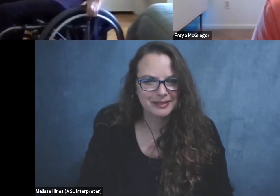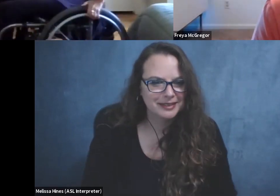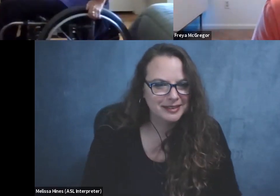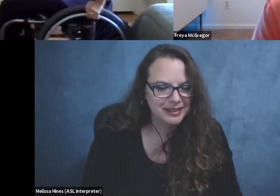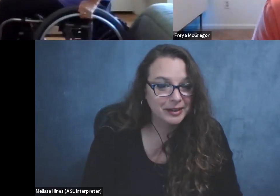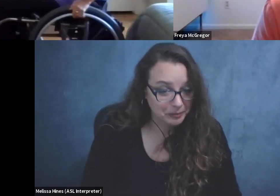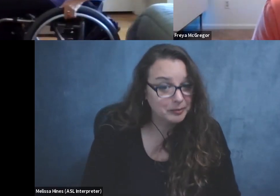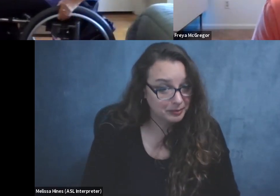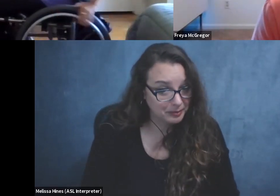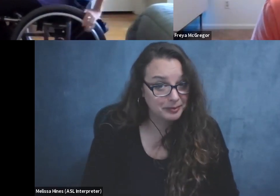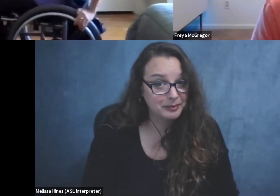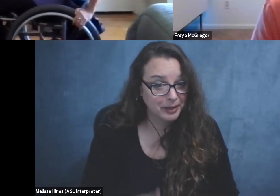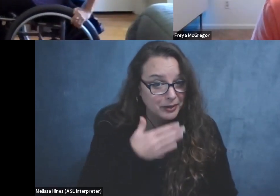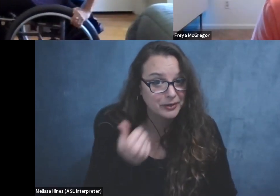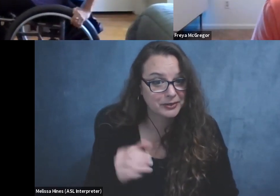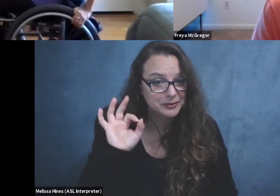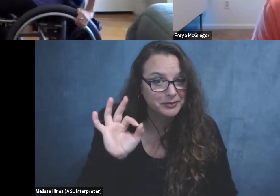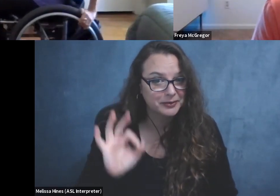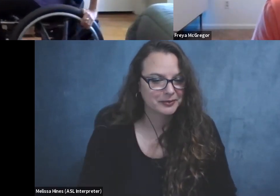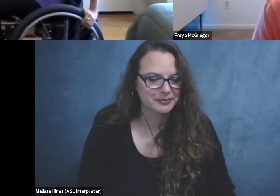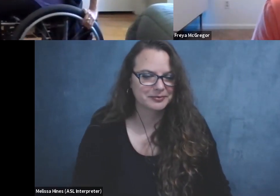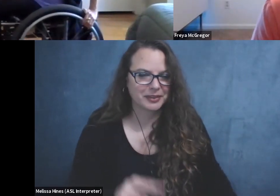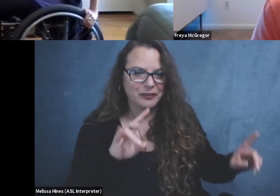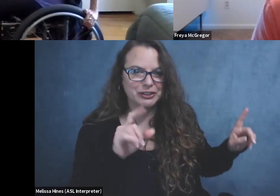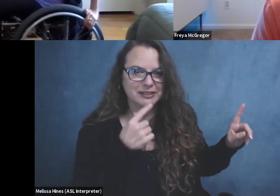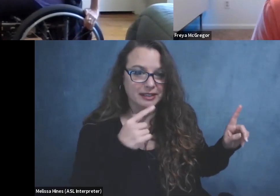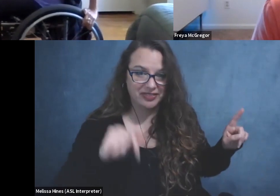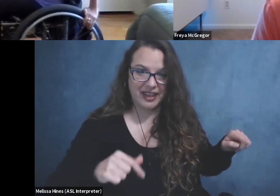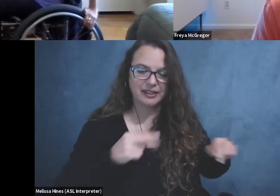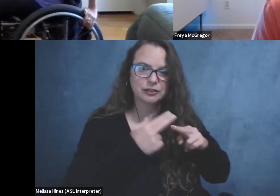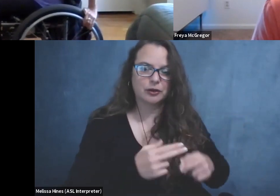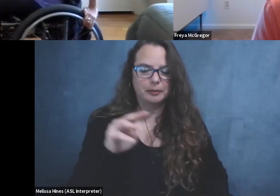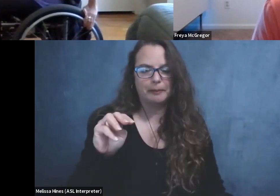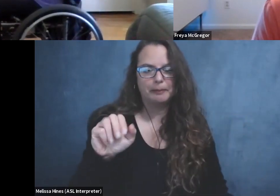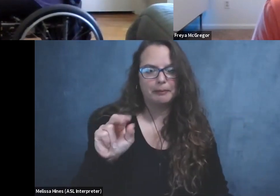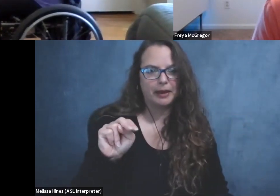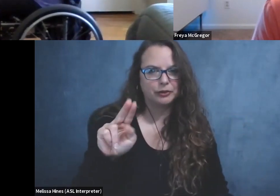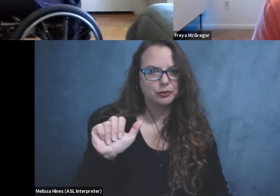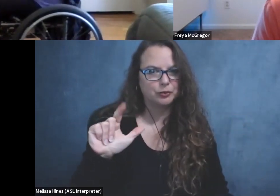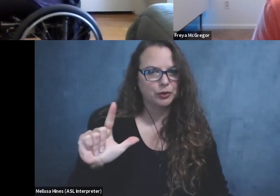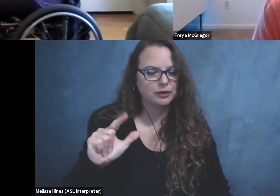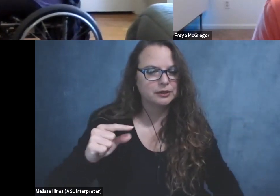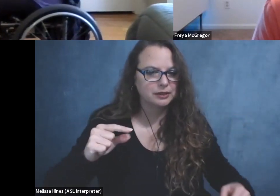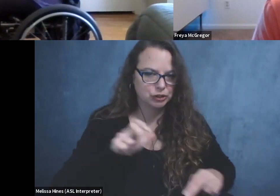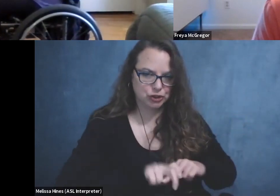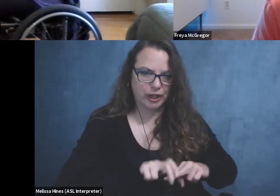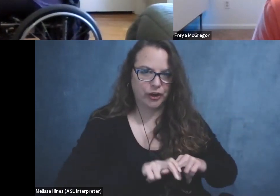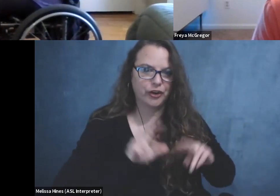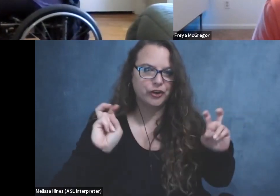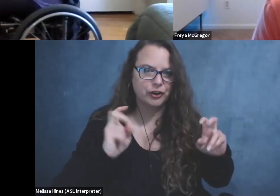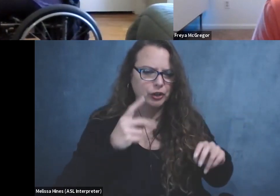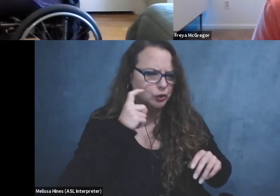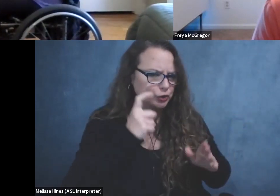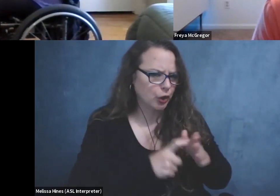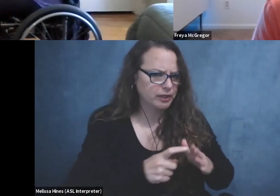Okay, that's better. All right. So this is a manual chair. Um, I want you to notice how low the back